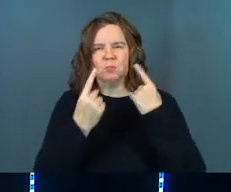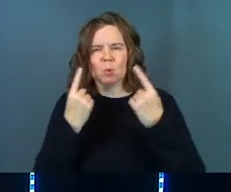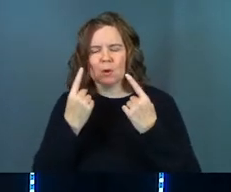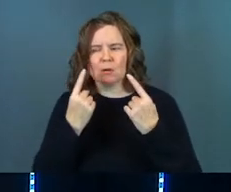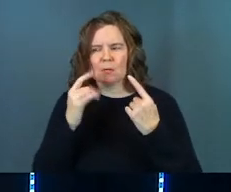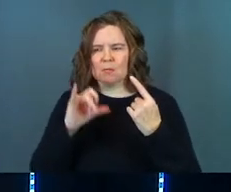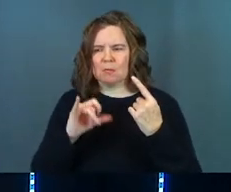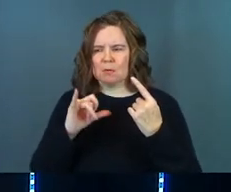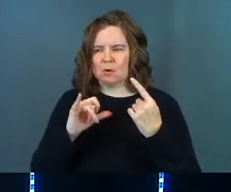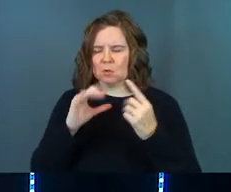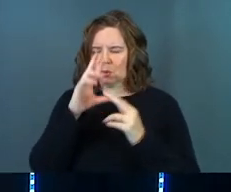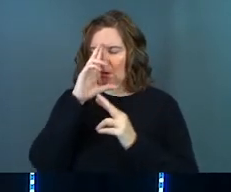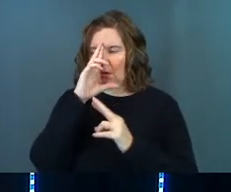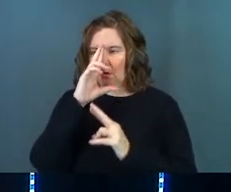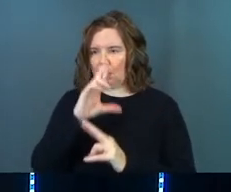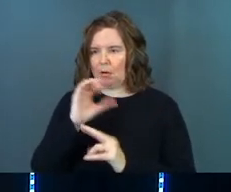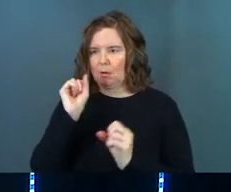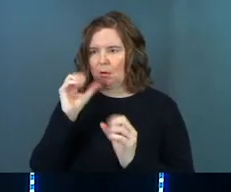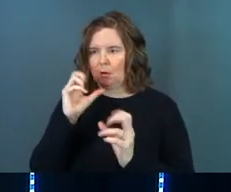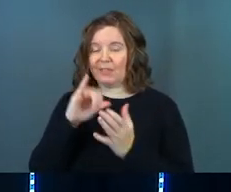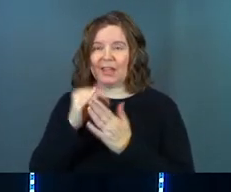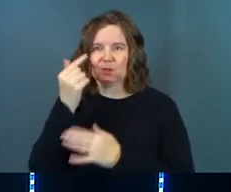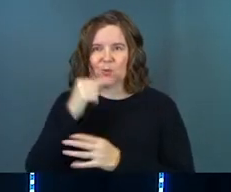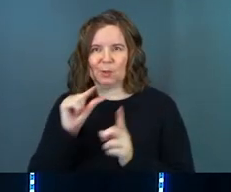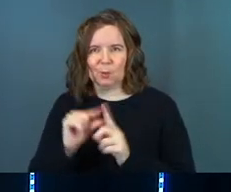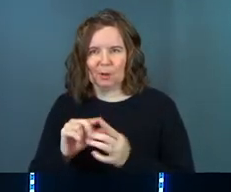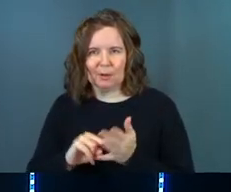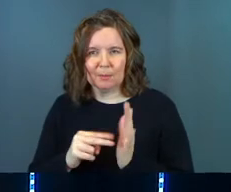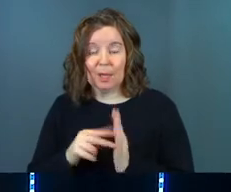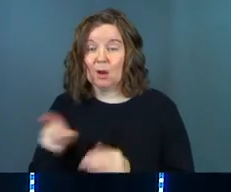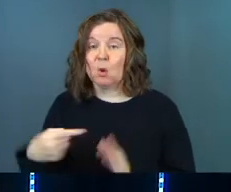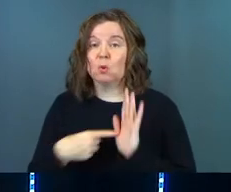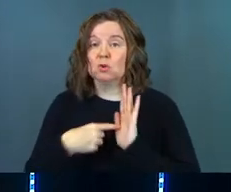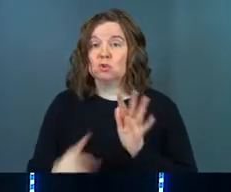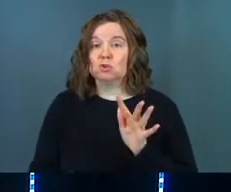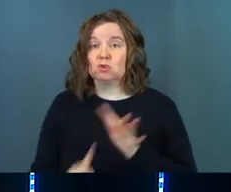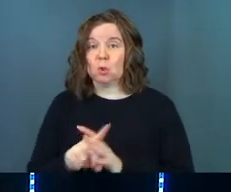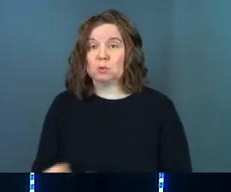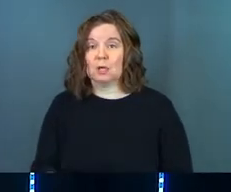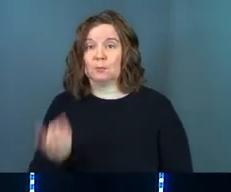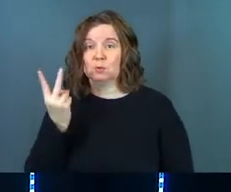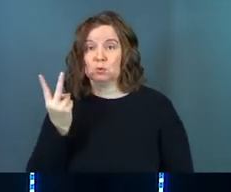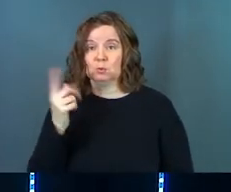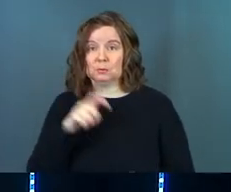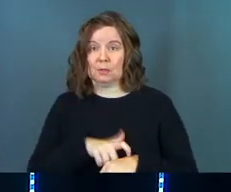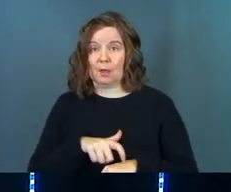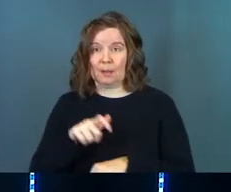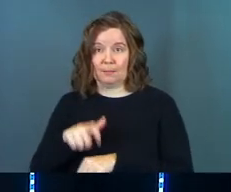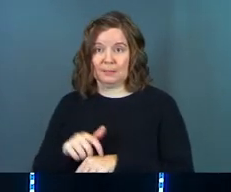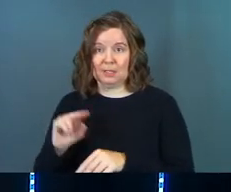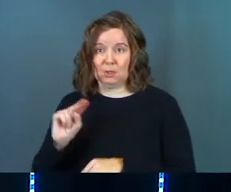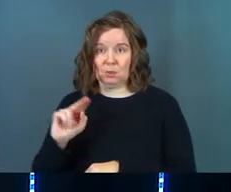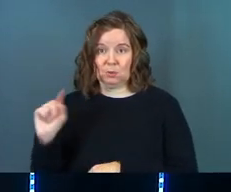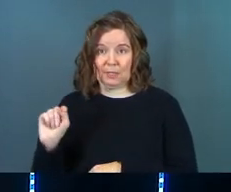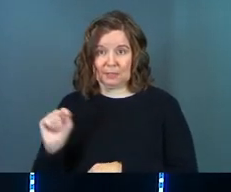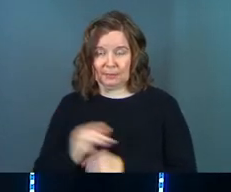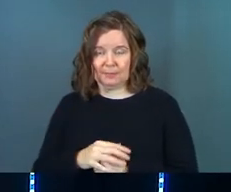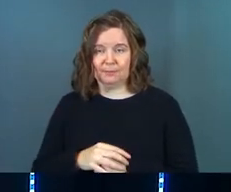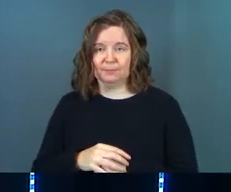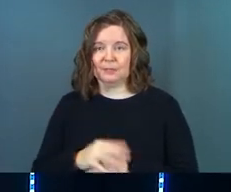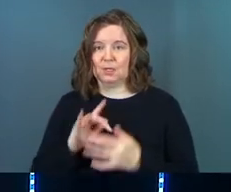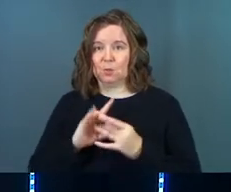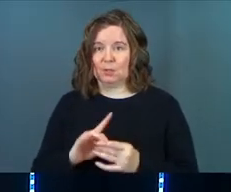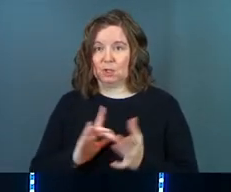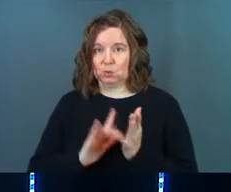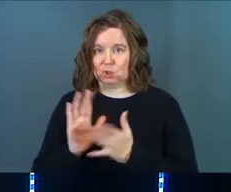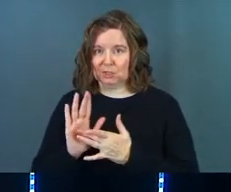implication to admire. That's the Greek word there. It only shows up two times in the New Testament in